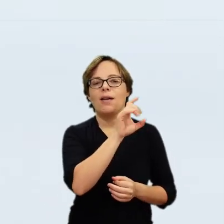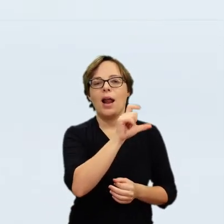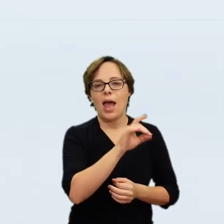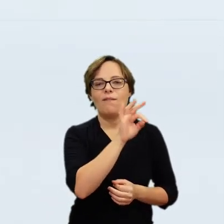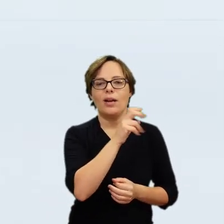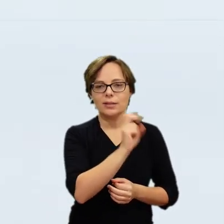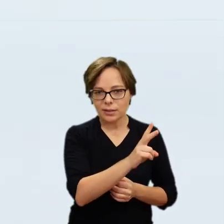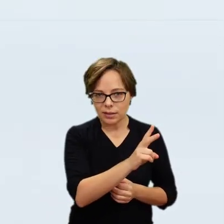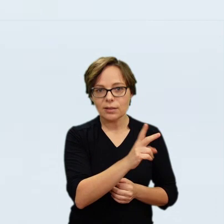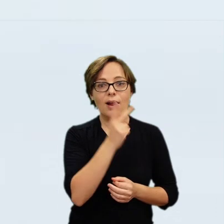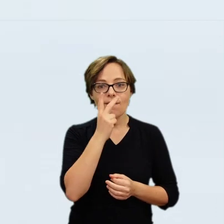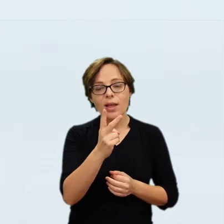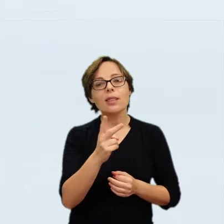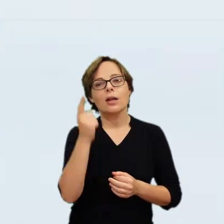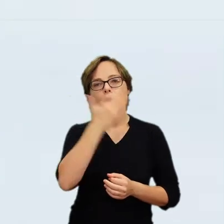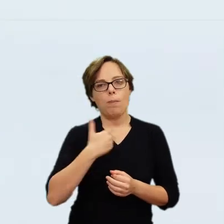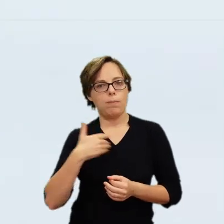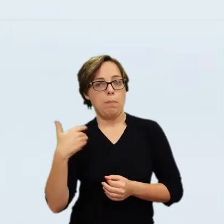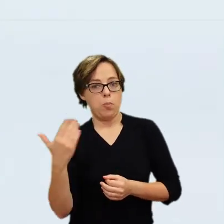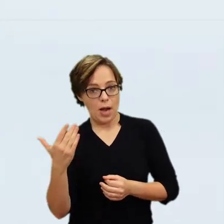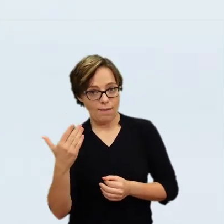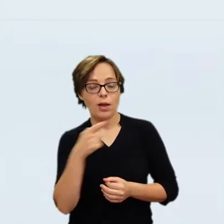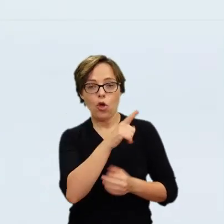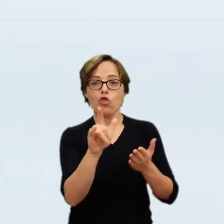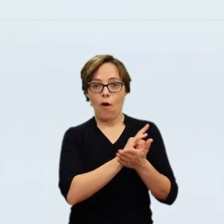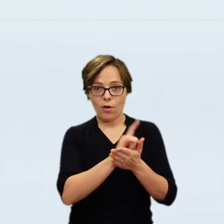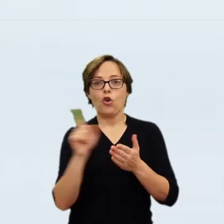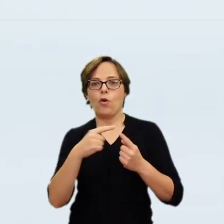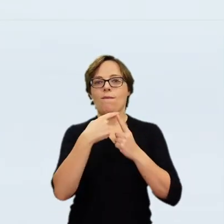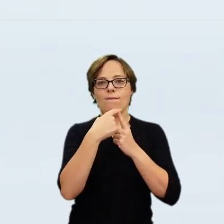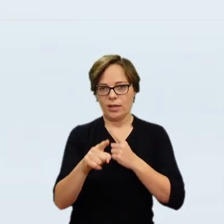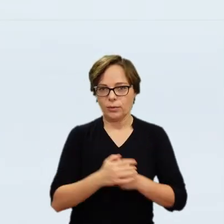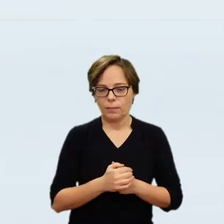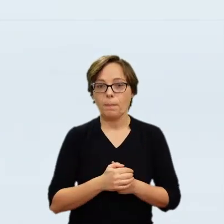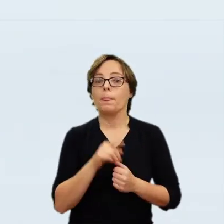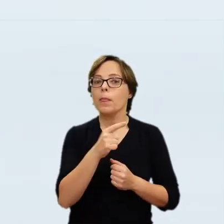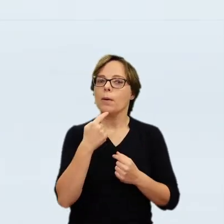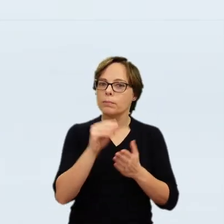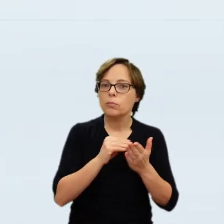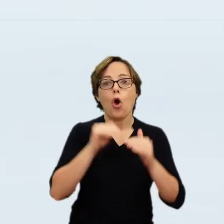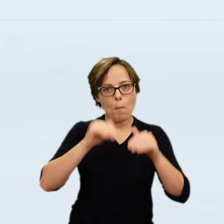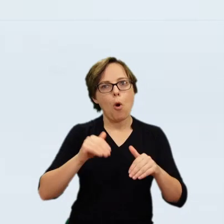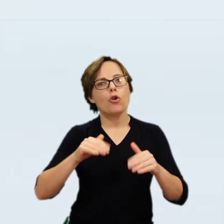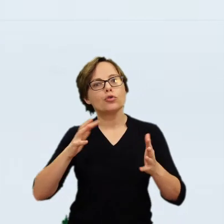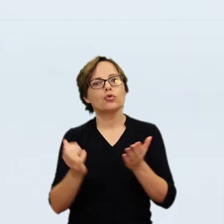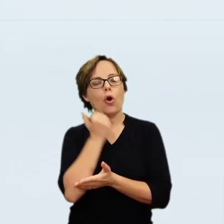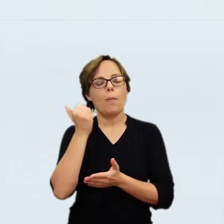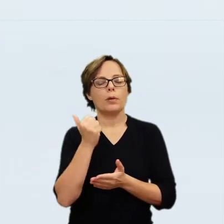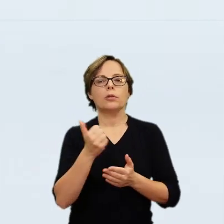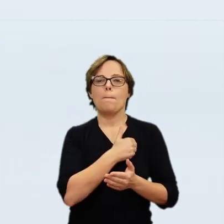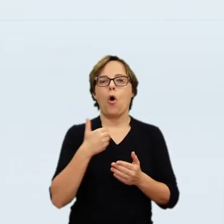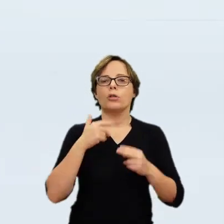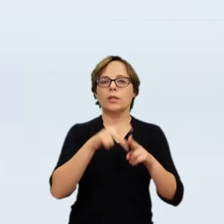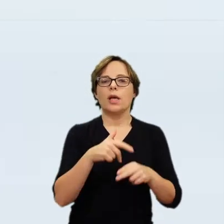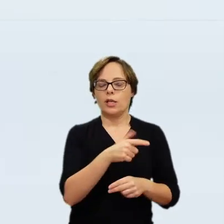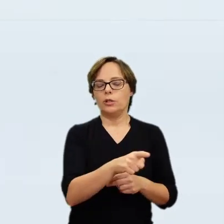Voyn, in modern-day Ukraine. And the house doesn't exist anymore, but here you see it in a 19th-century watercolor